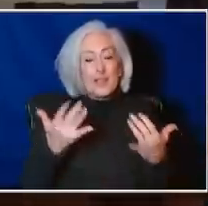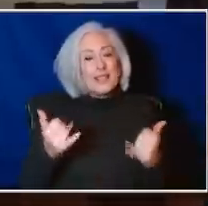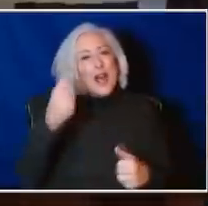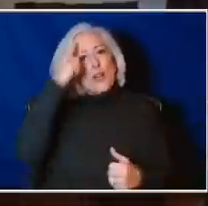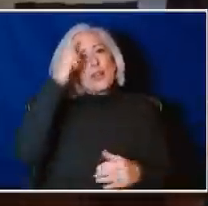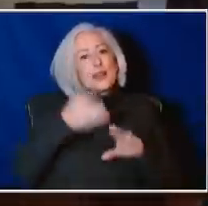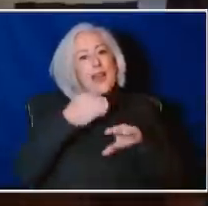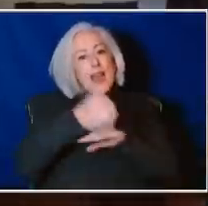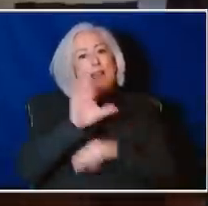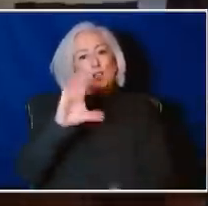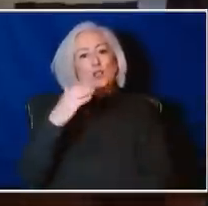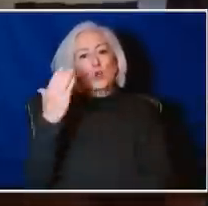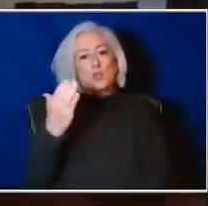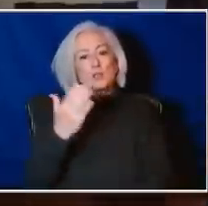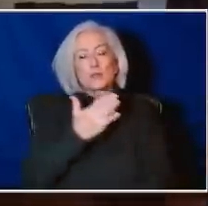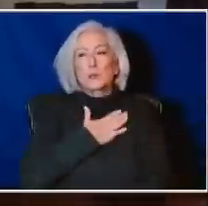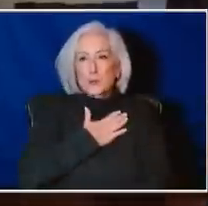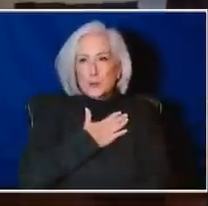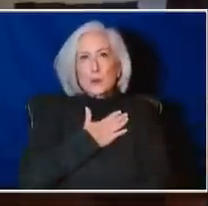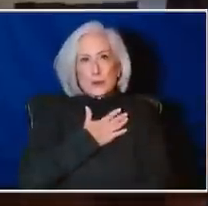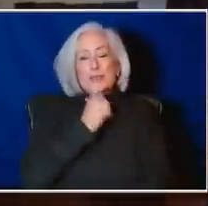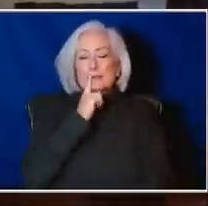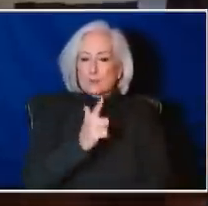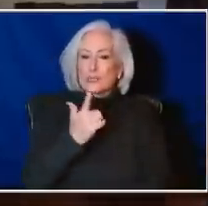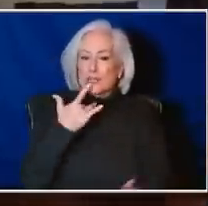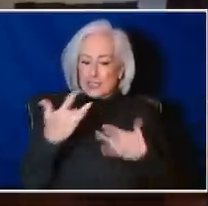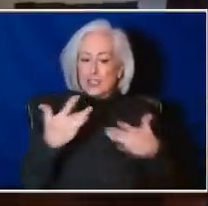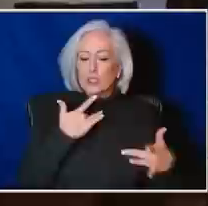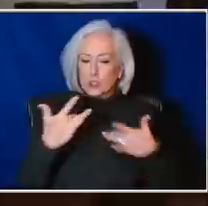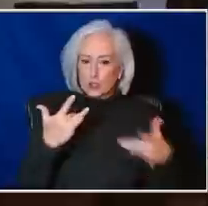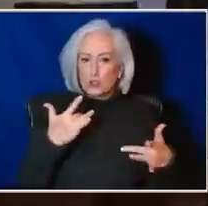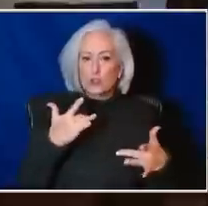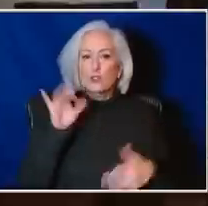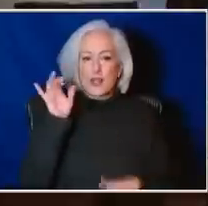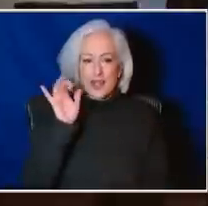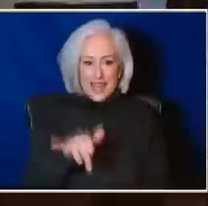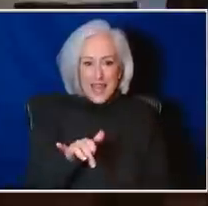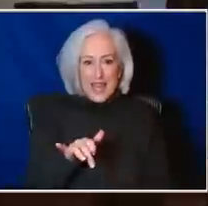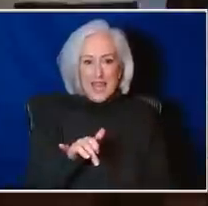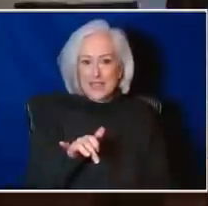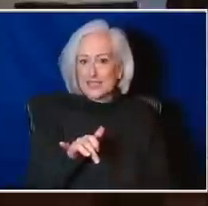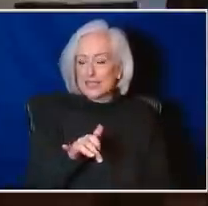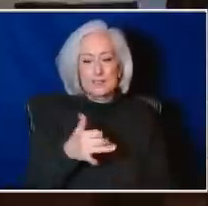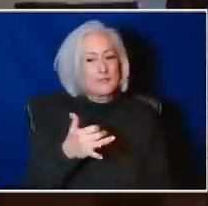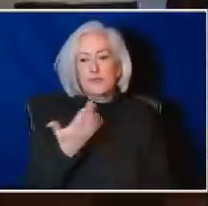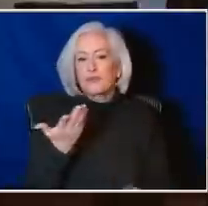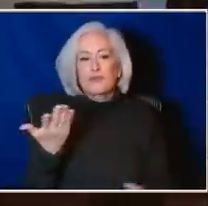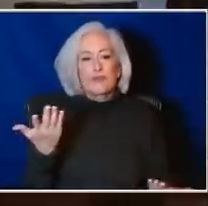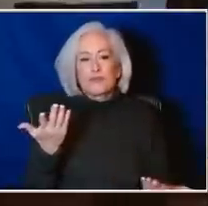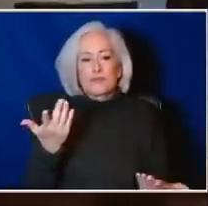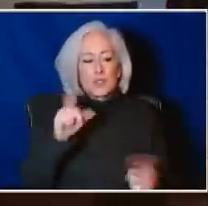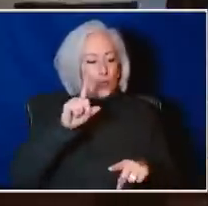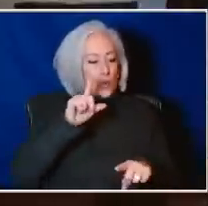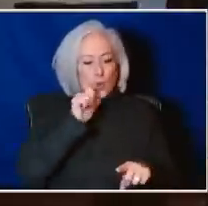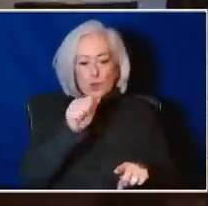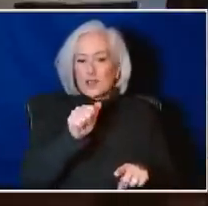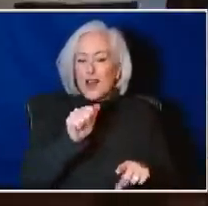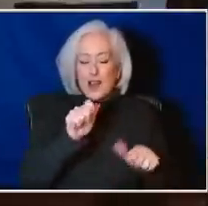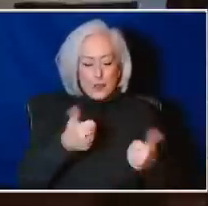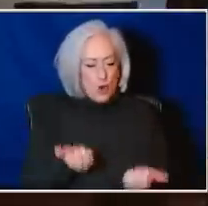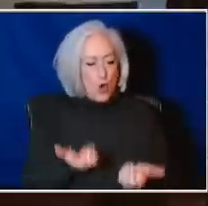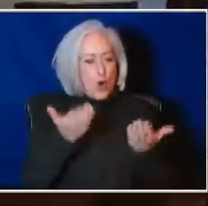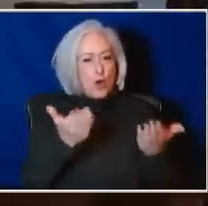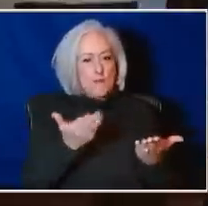very, very concerned that we're going to be in a position where we're not going to be able to offer optimal medical